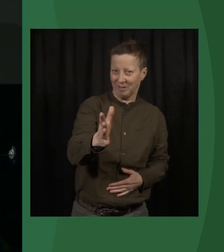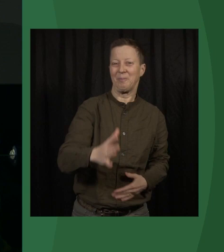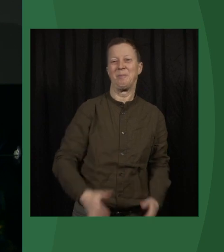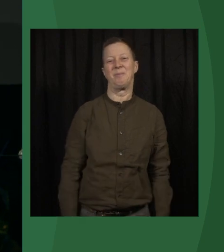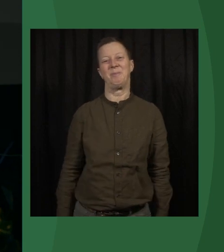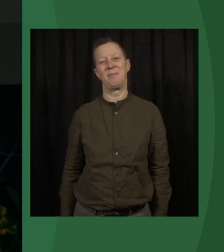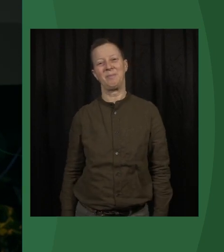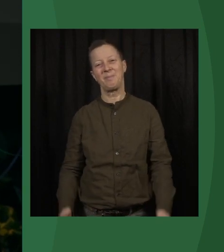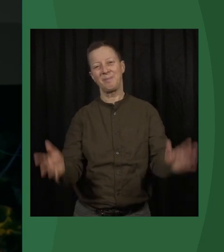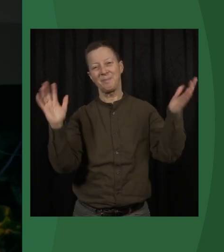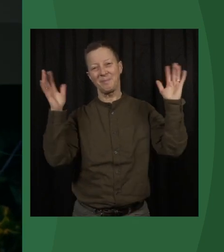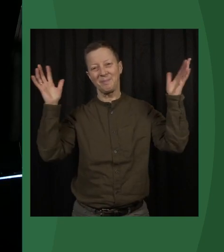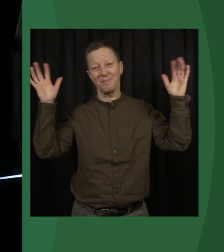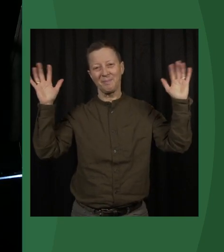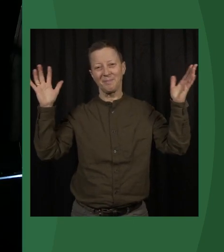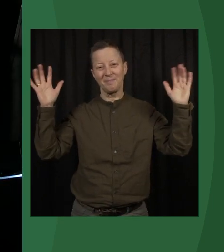Thank you